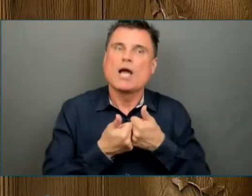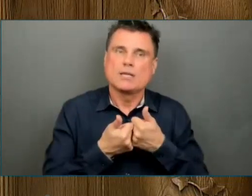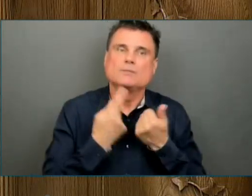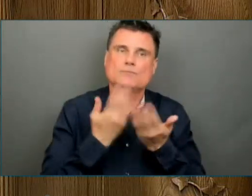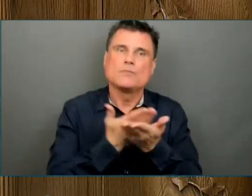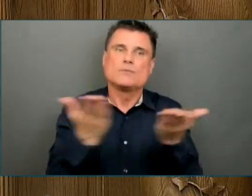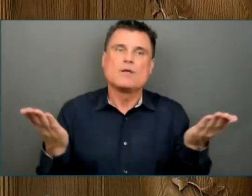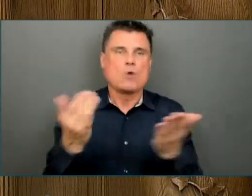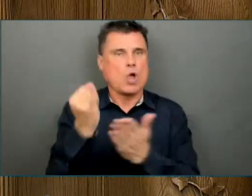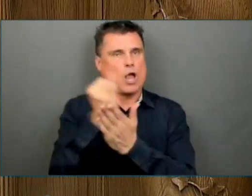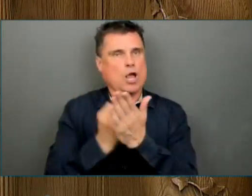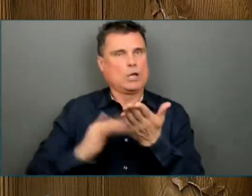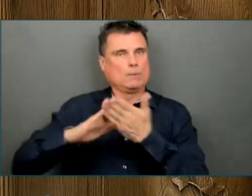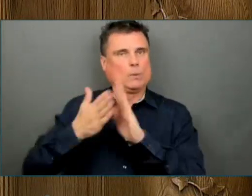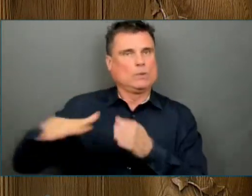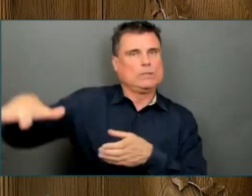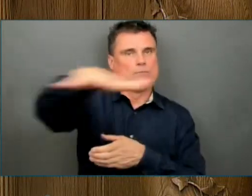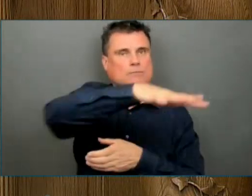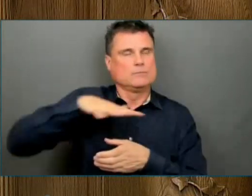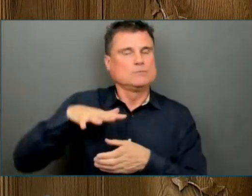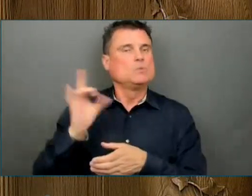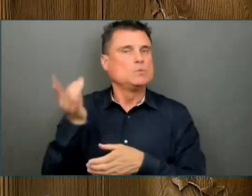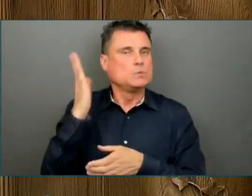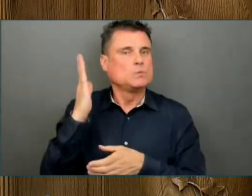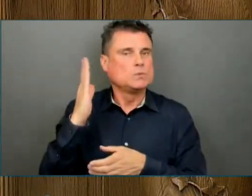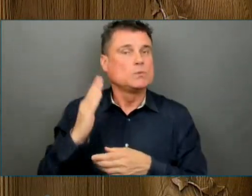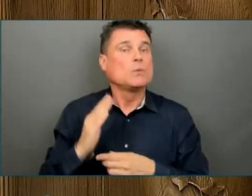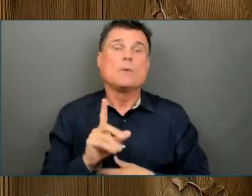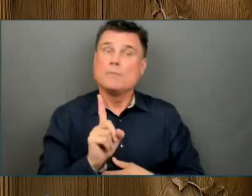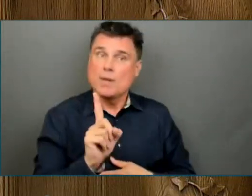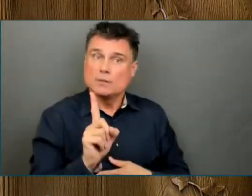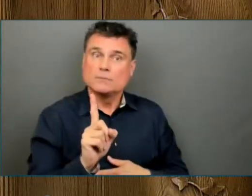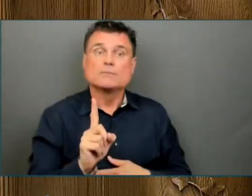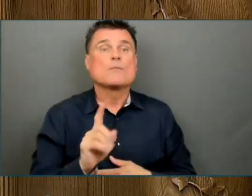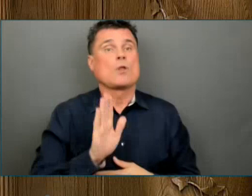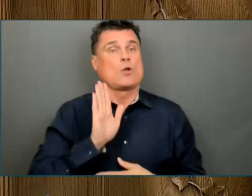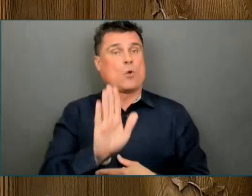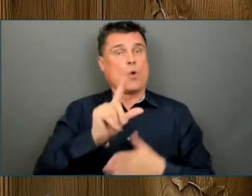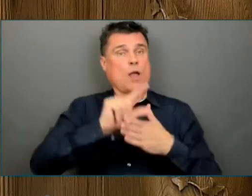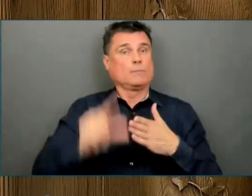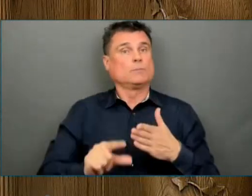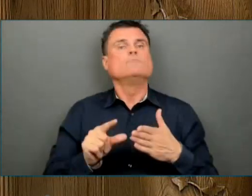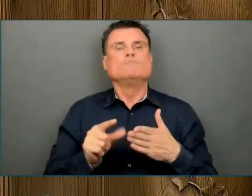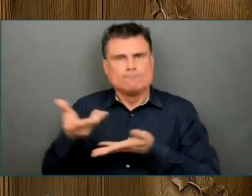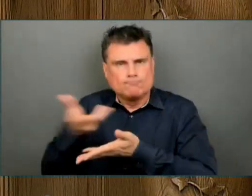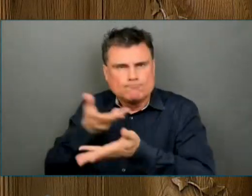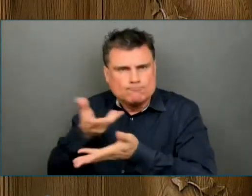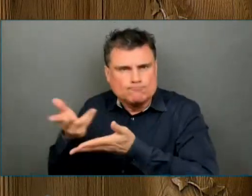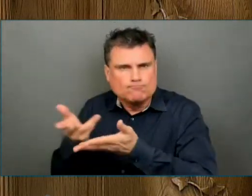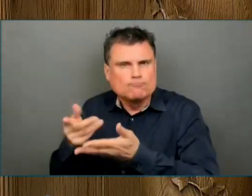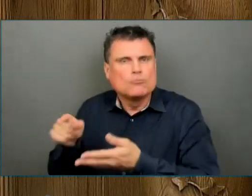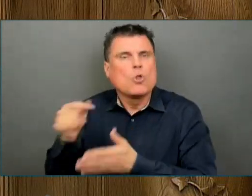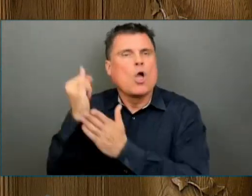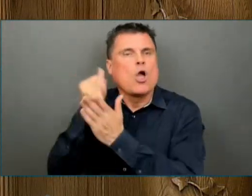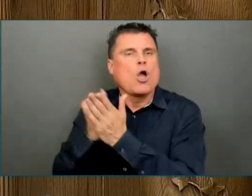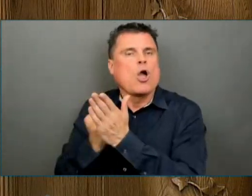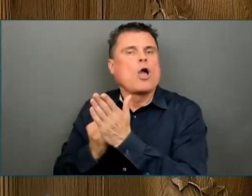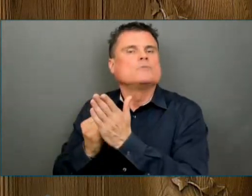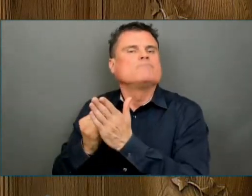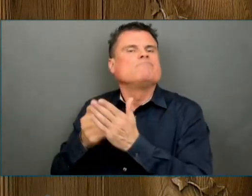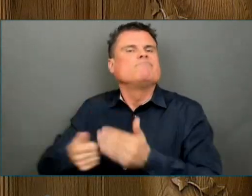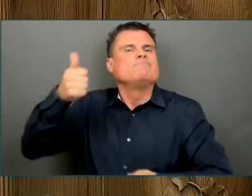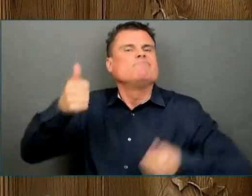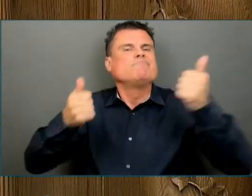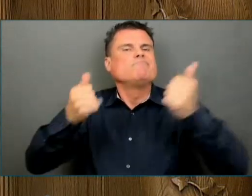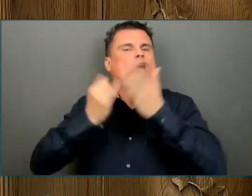Your government is working with leaders in the arts community and Dr. Bonnie Henry's team to plan a safe return. Until